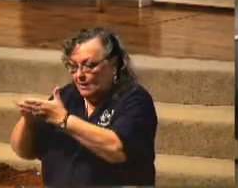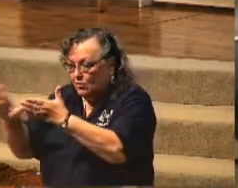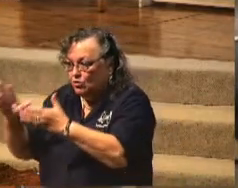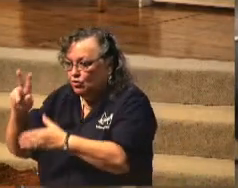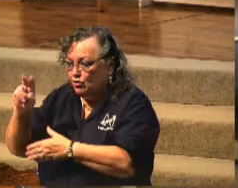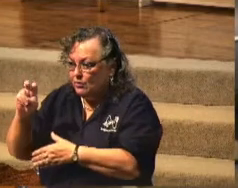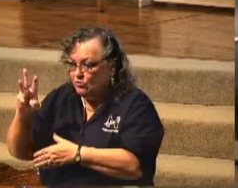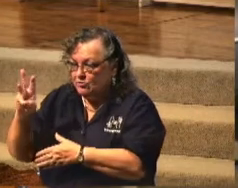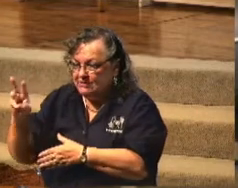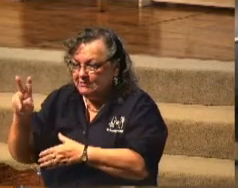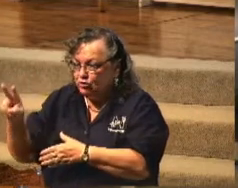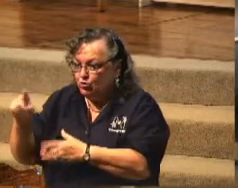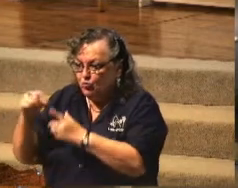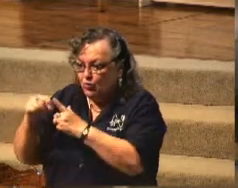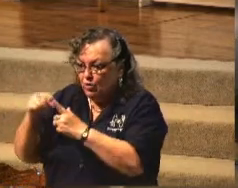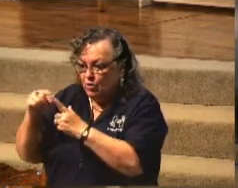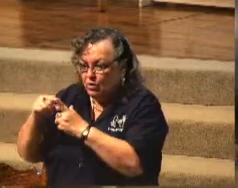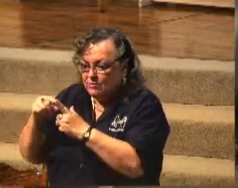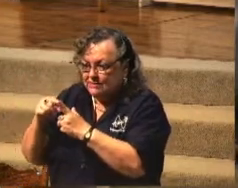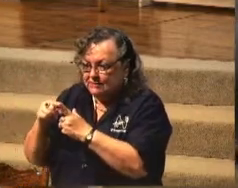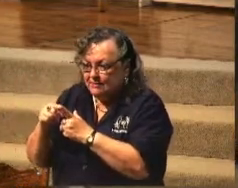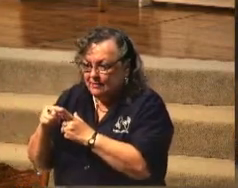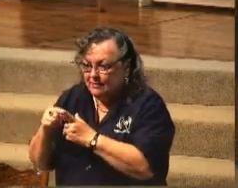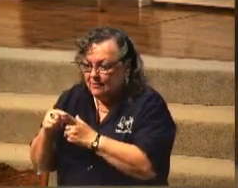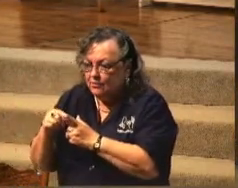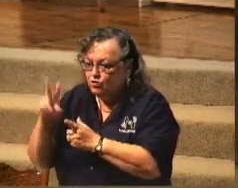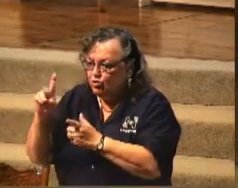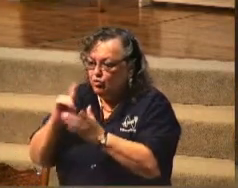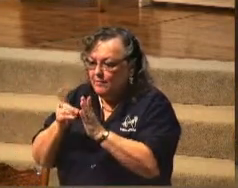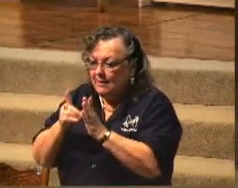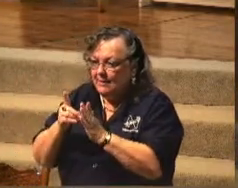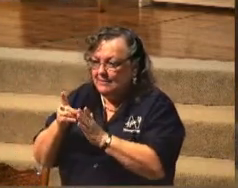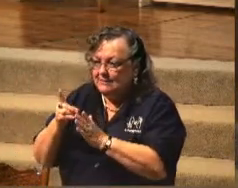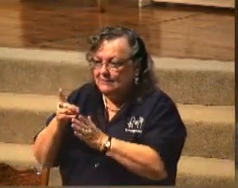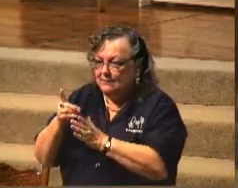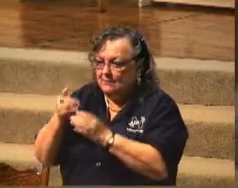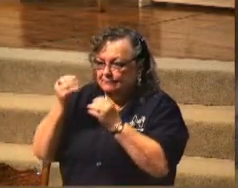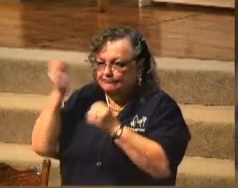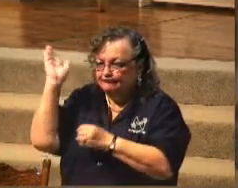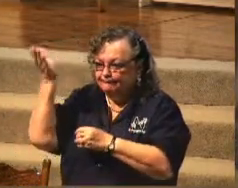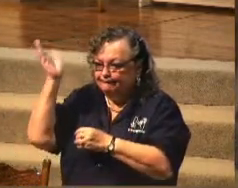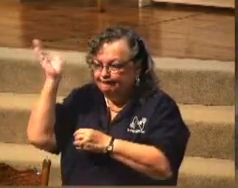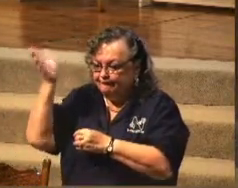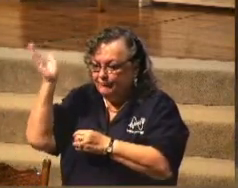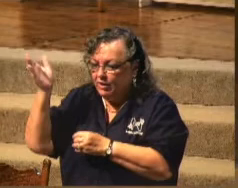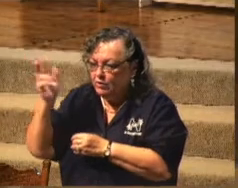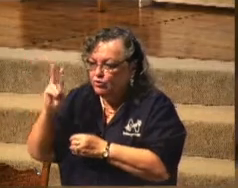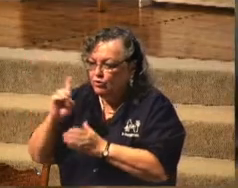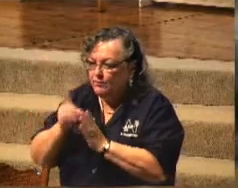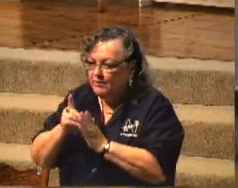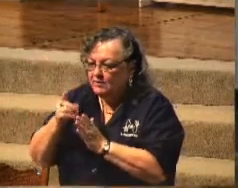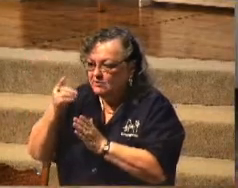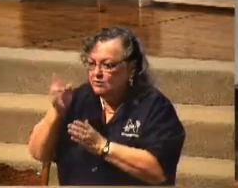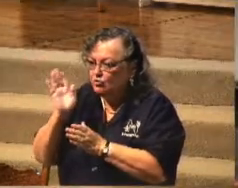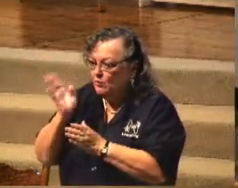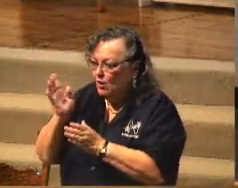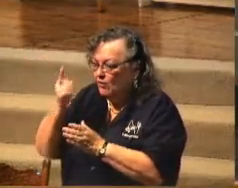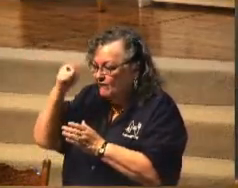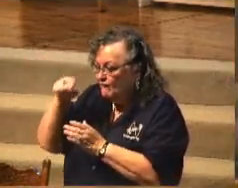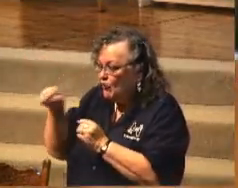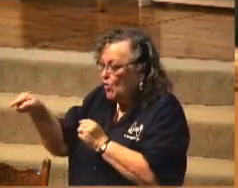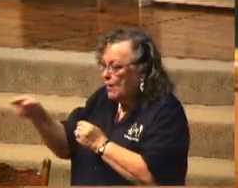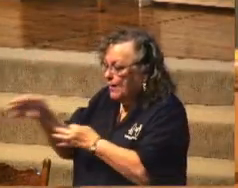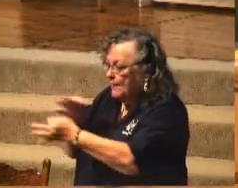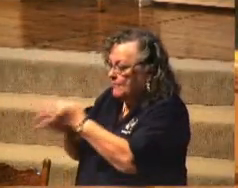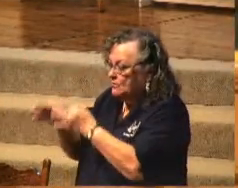262 words. It took him two minutes to deliver the address. Two minutes. The guy who spoke before him spoke for two hours.